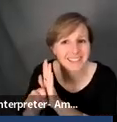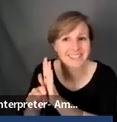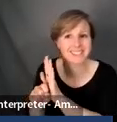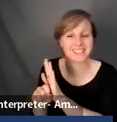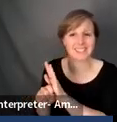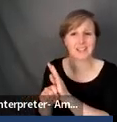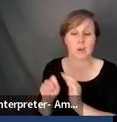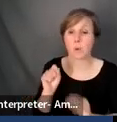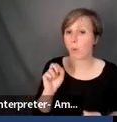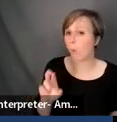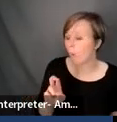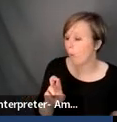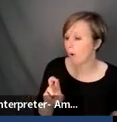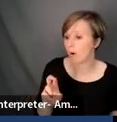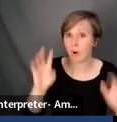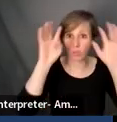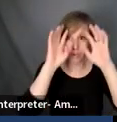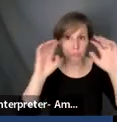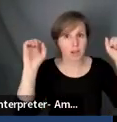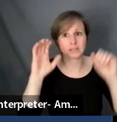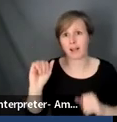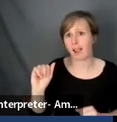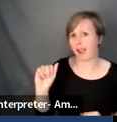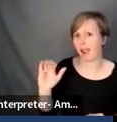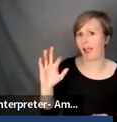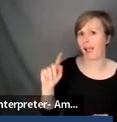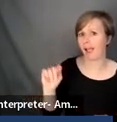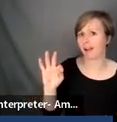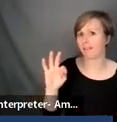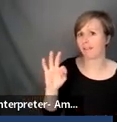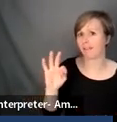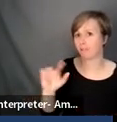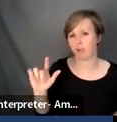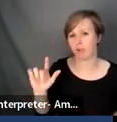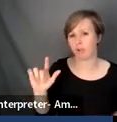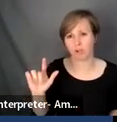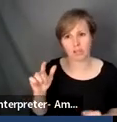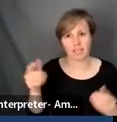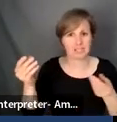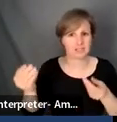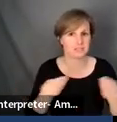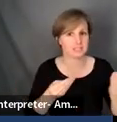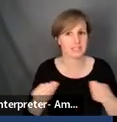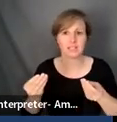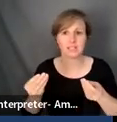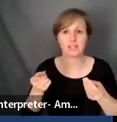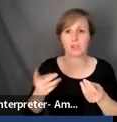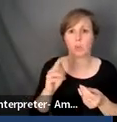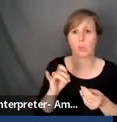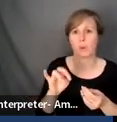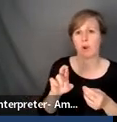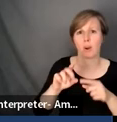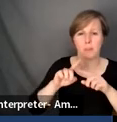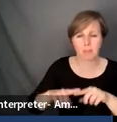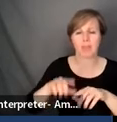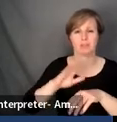framework, or the fact that the president of ACTFL, Victoria Russell, um, is facilitating these webinars that are based on